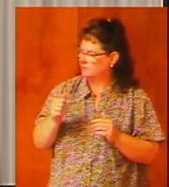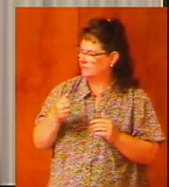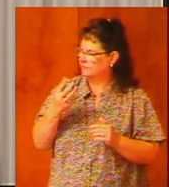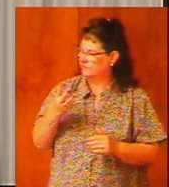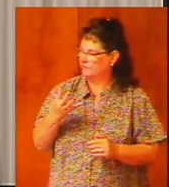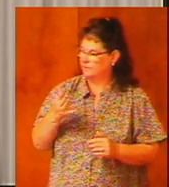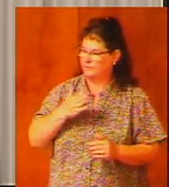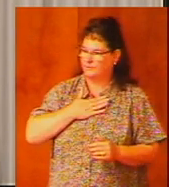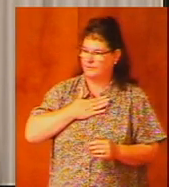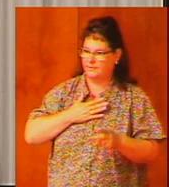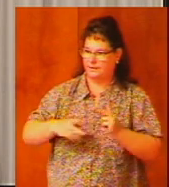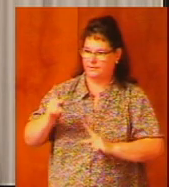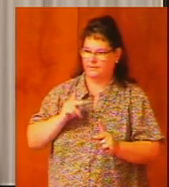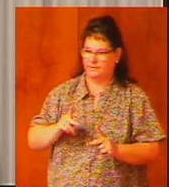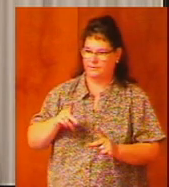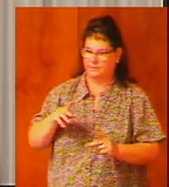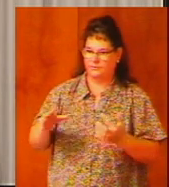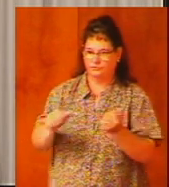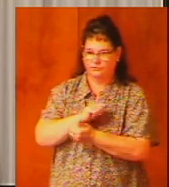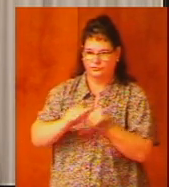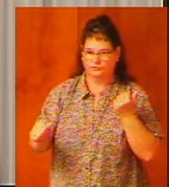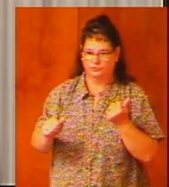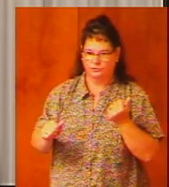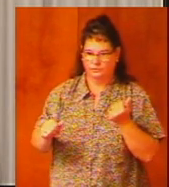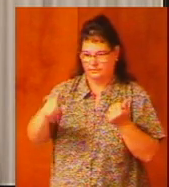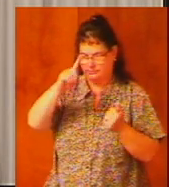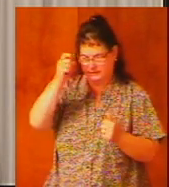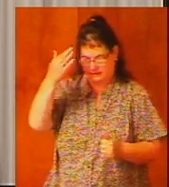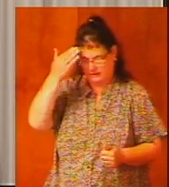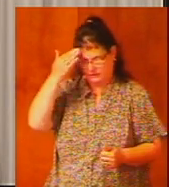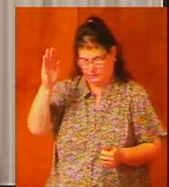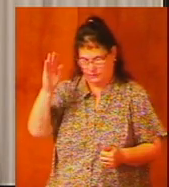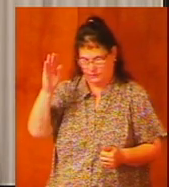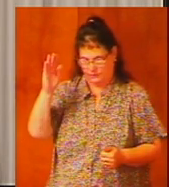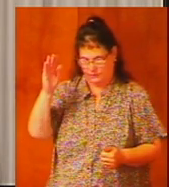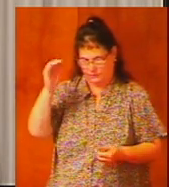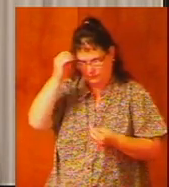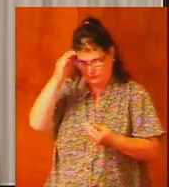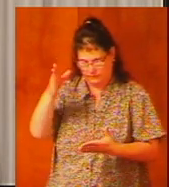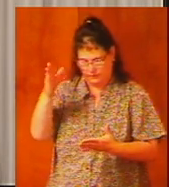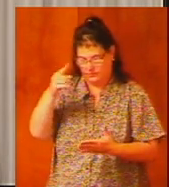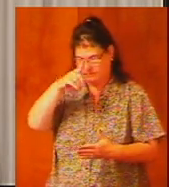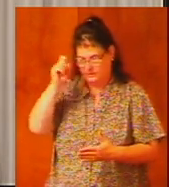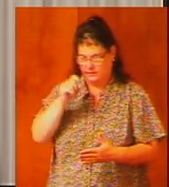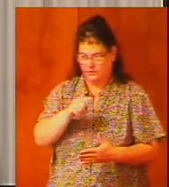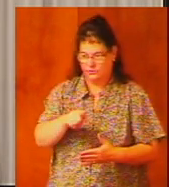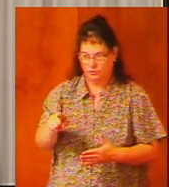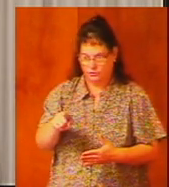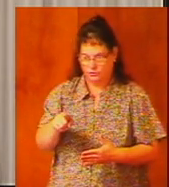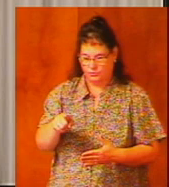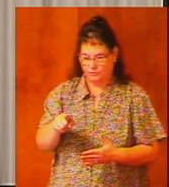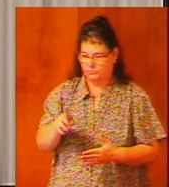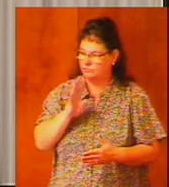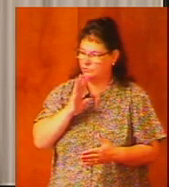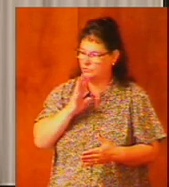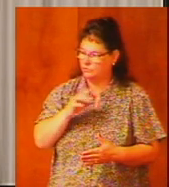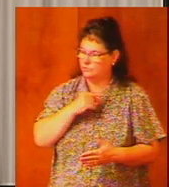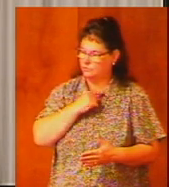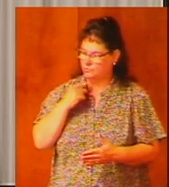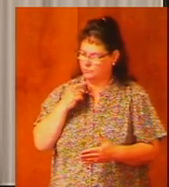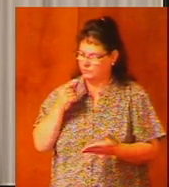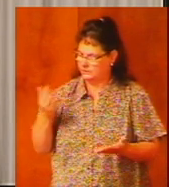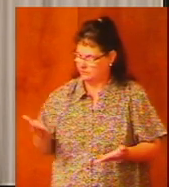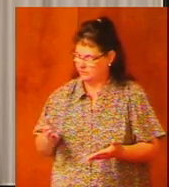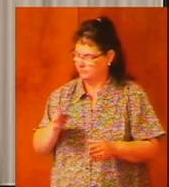my people are destroyed for lack of knowledge because you and he's addressing the priests